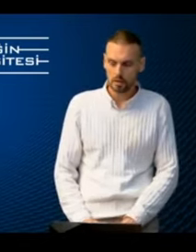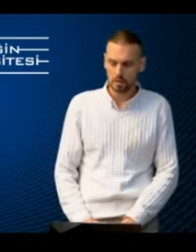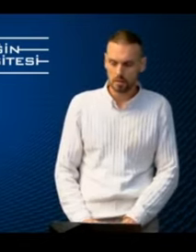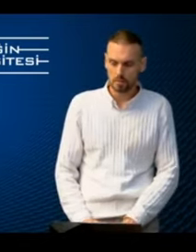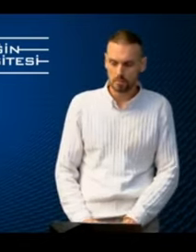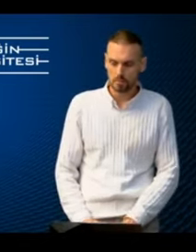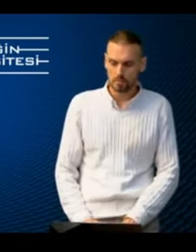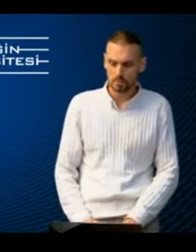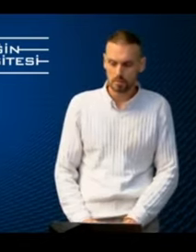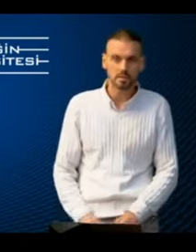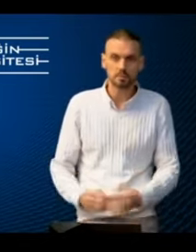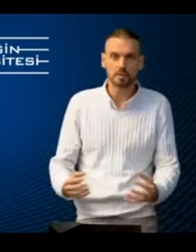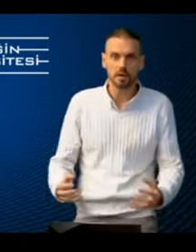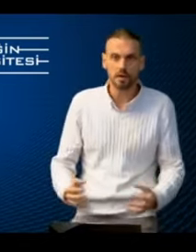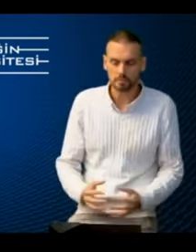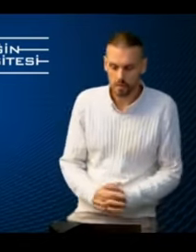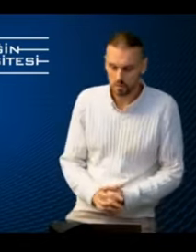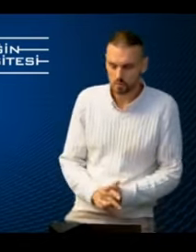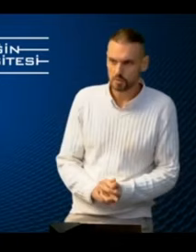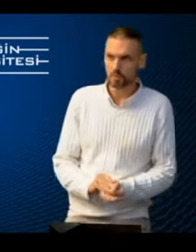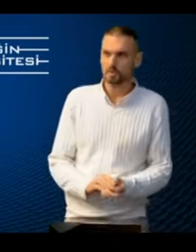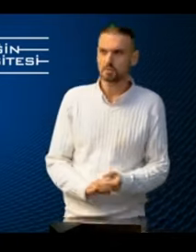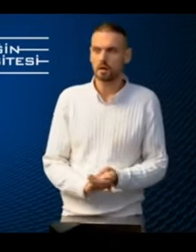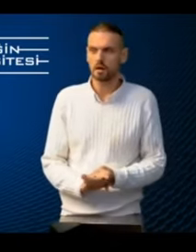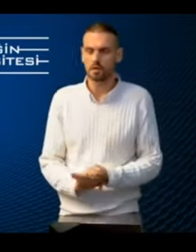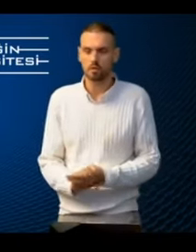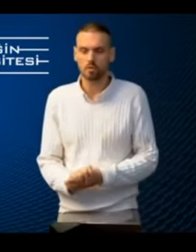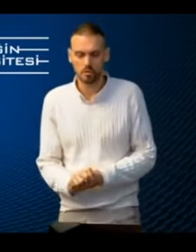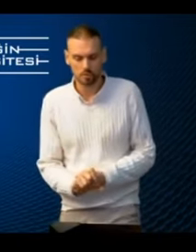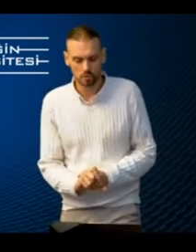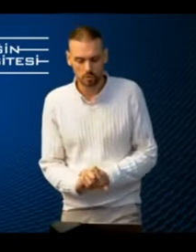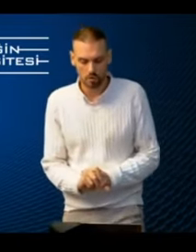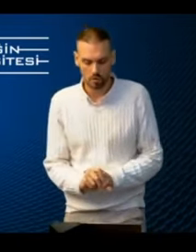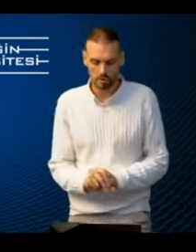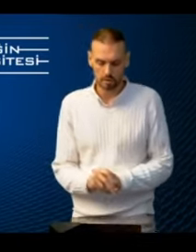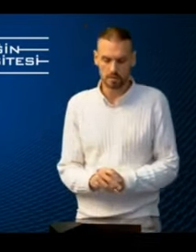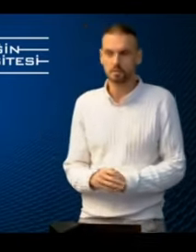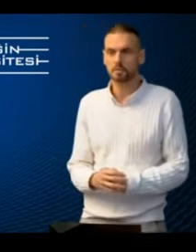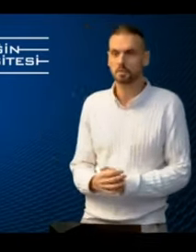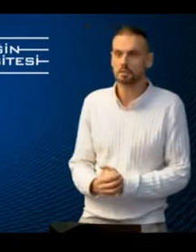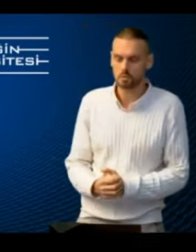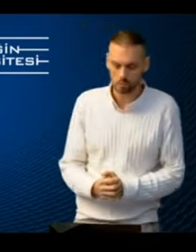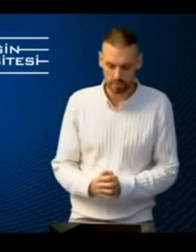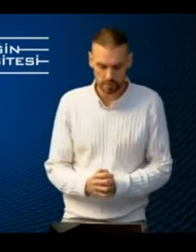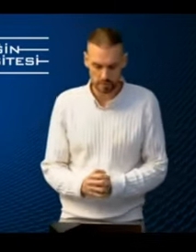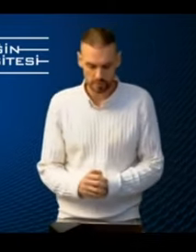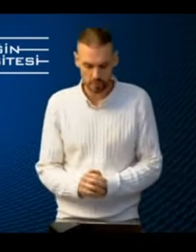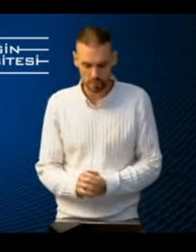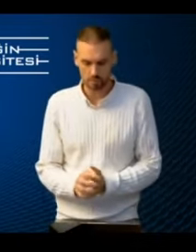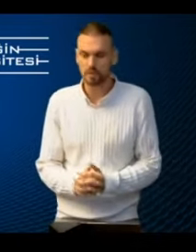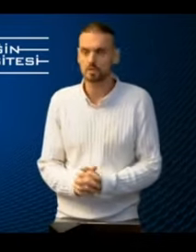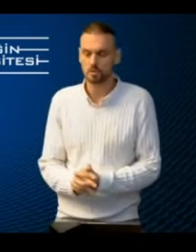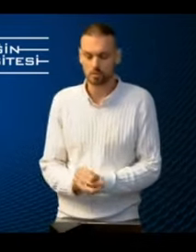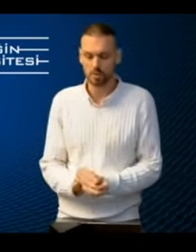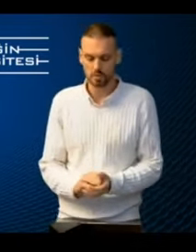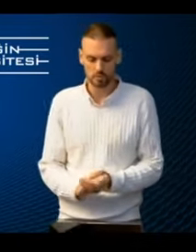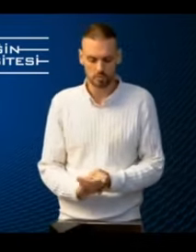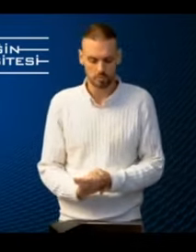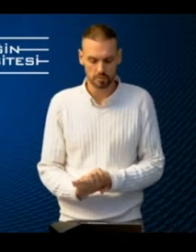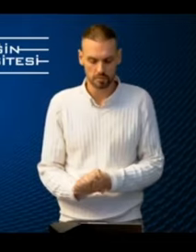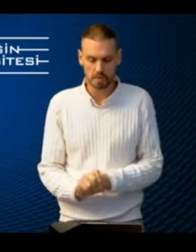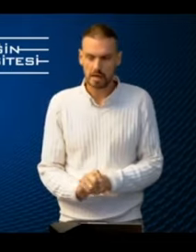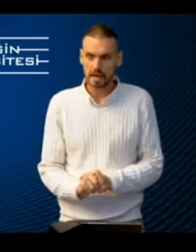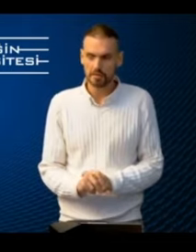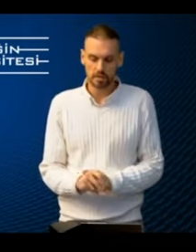deep enough to provide an overview of accessibility topics for various occupational